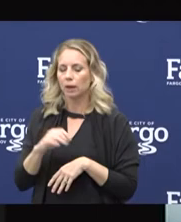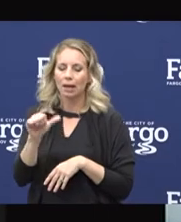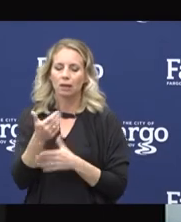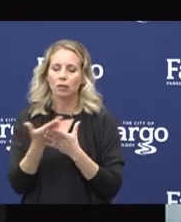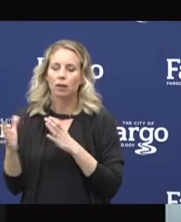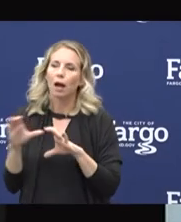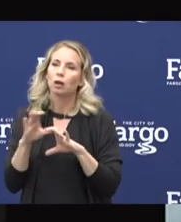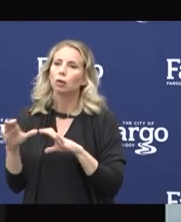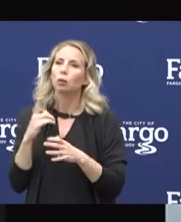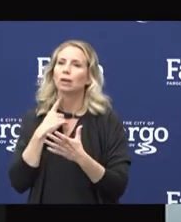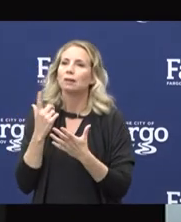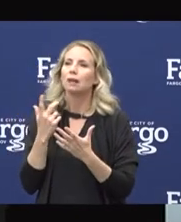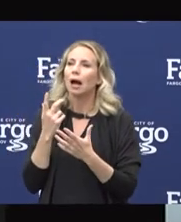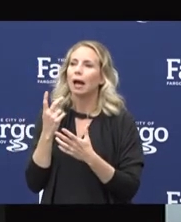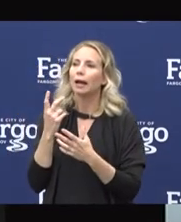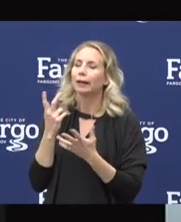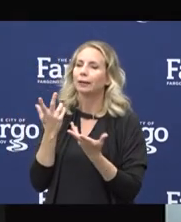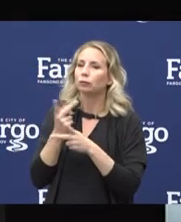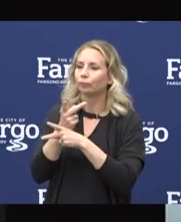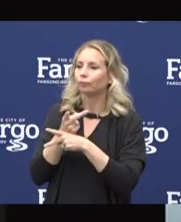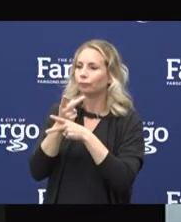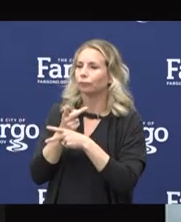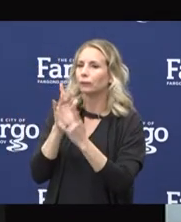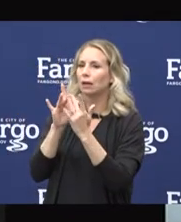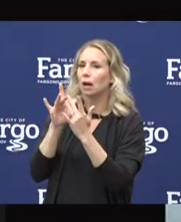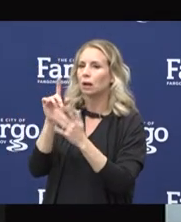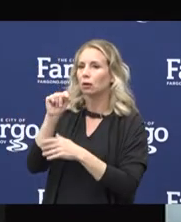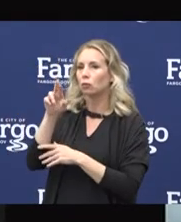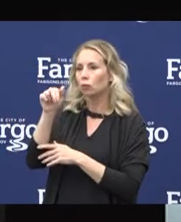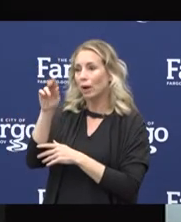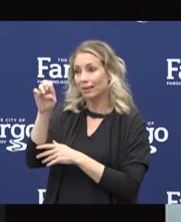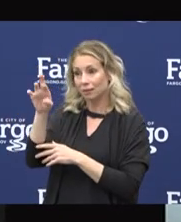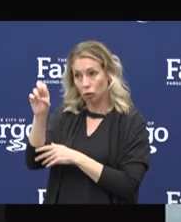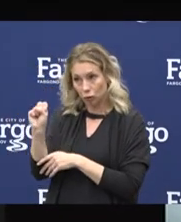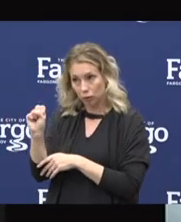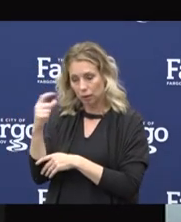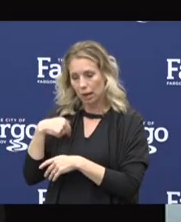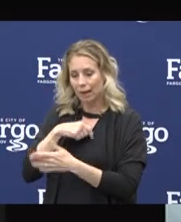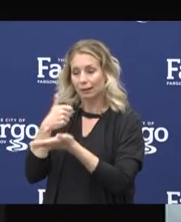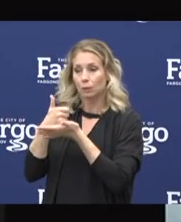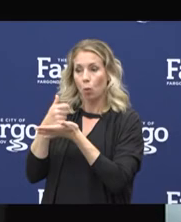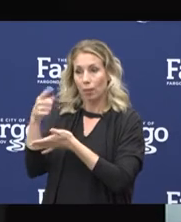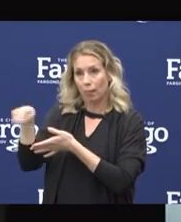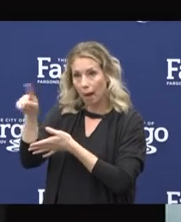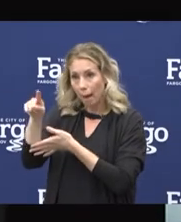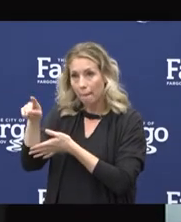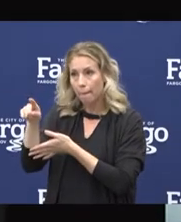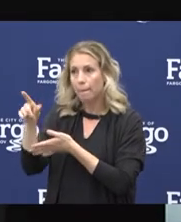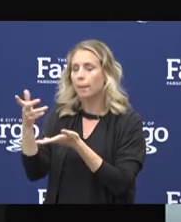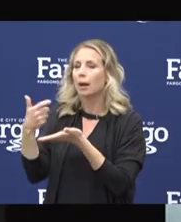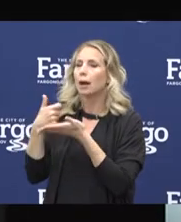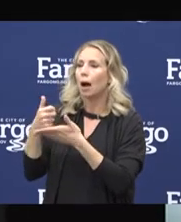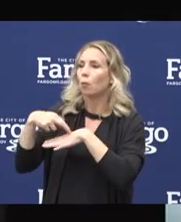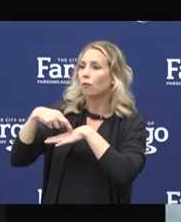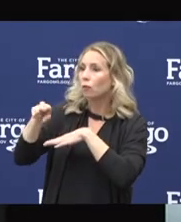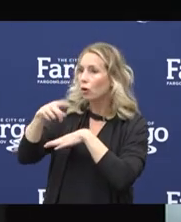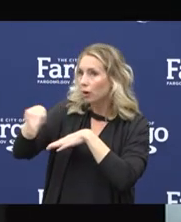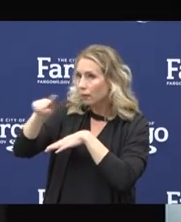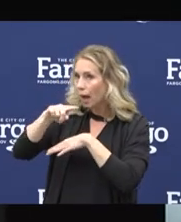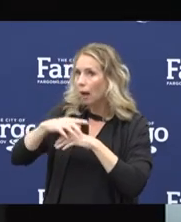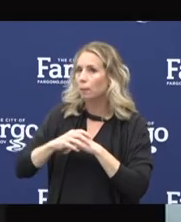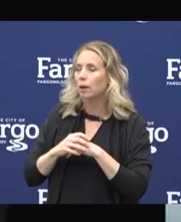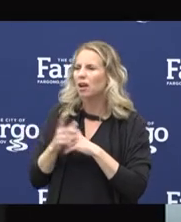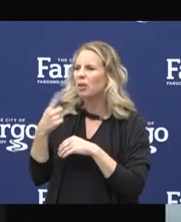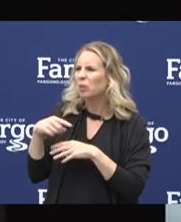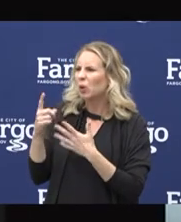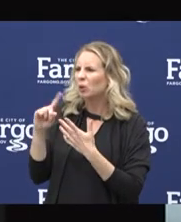and I support them. I answer any questions. They help refer them. Those hard-to-answer